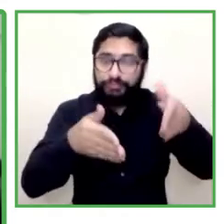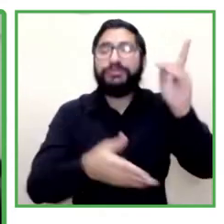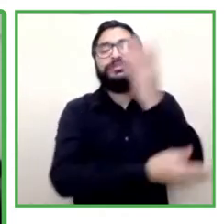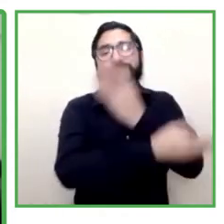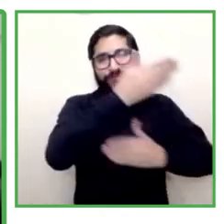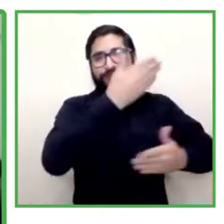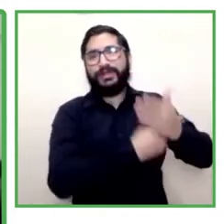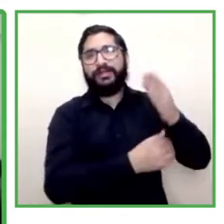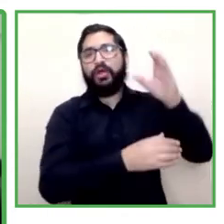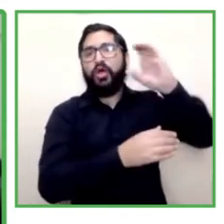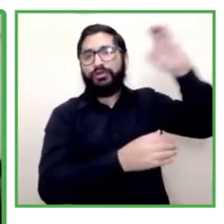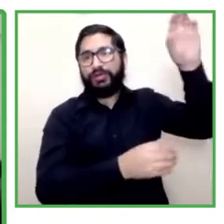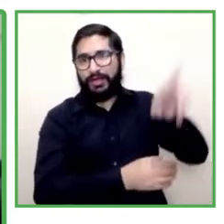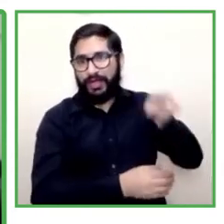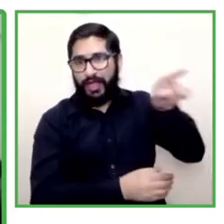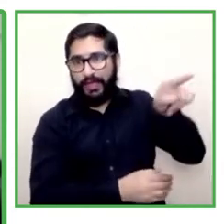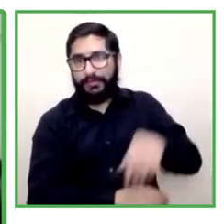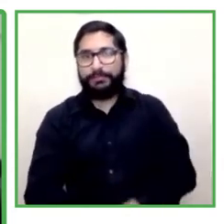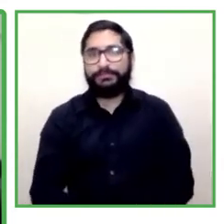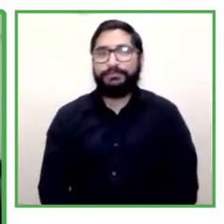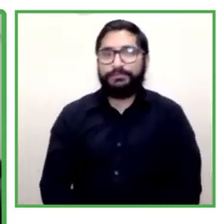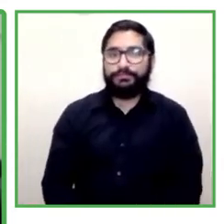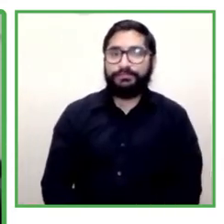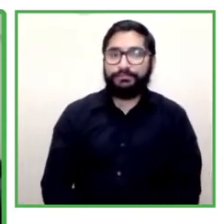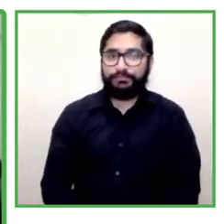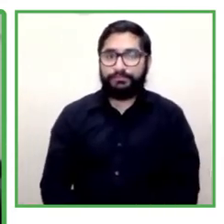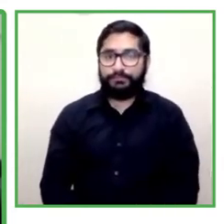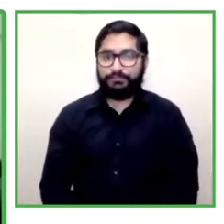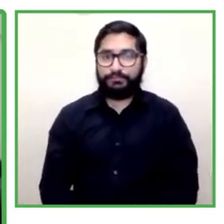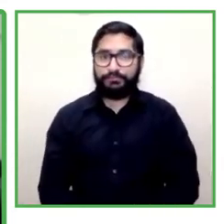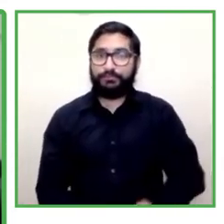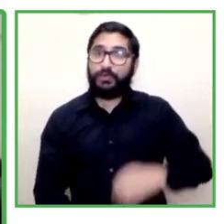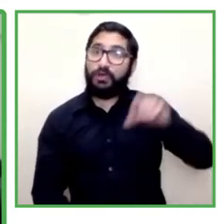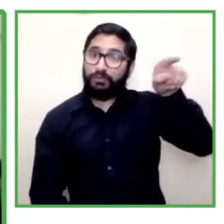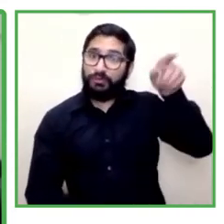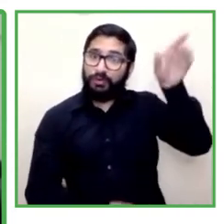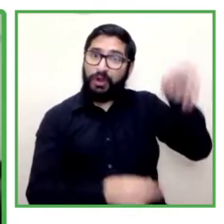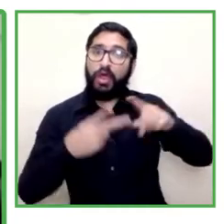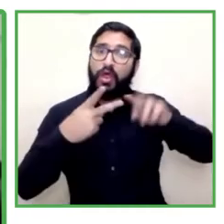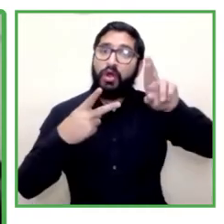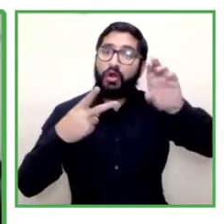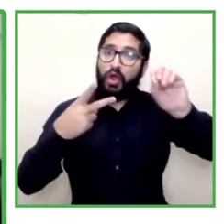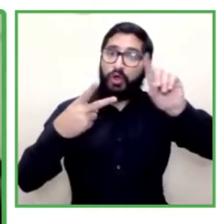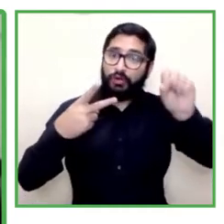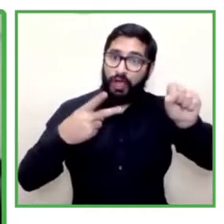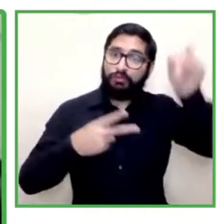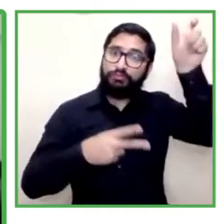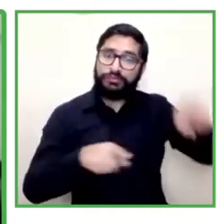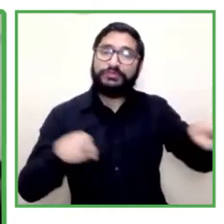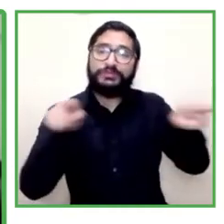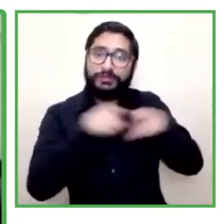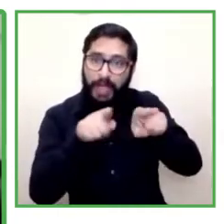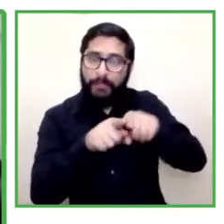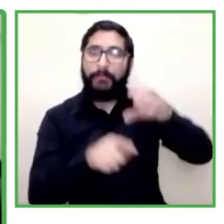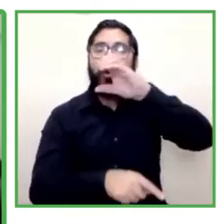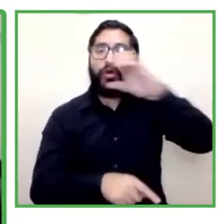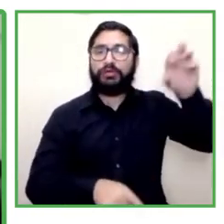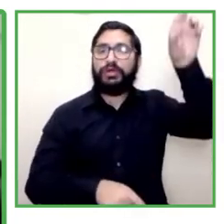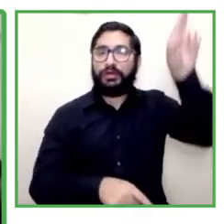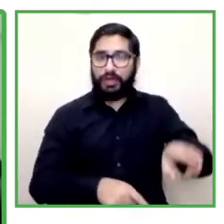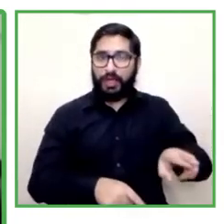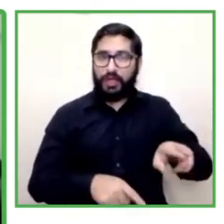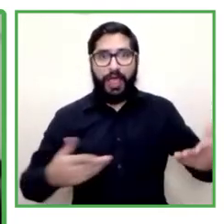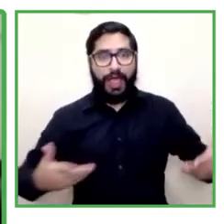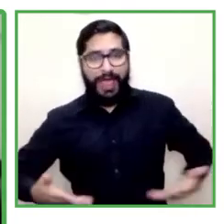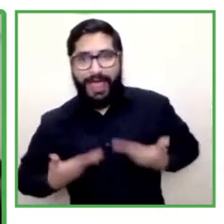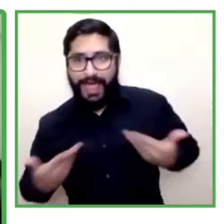inclusion for people with disabilities in 2007. Her work is inspirational for